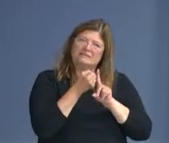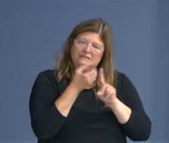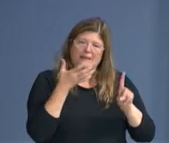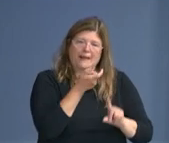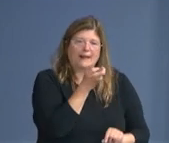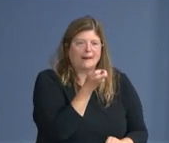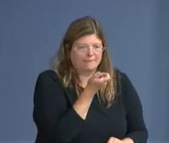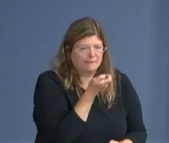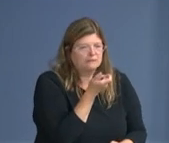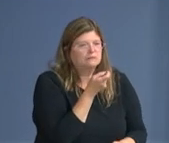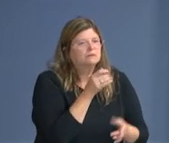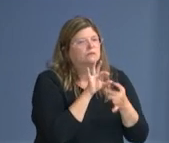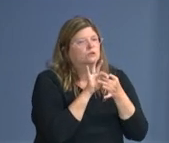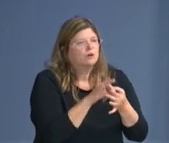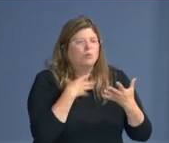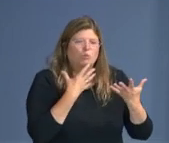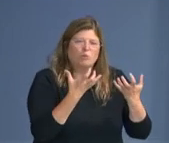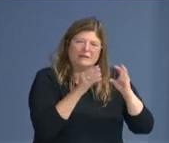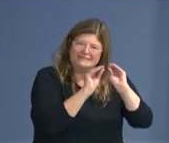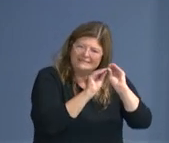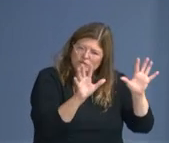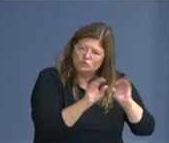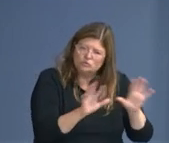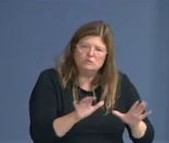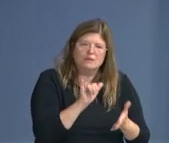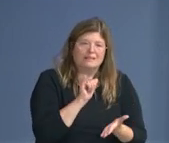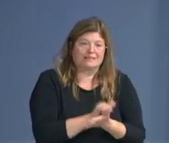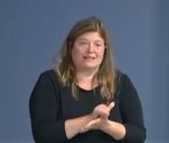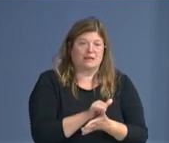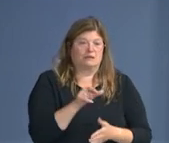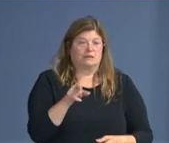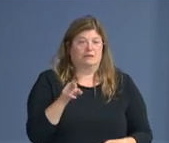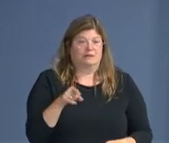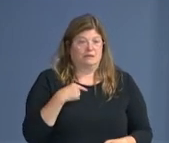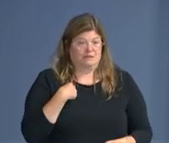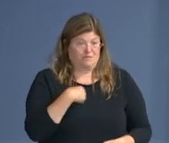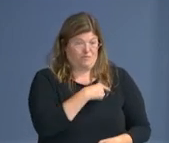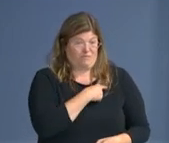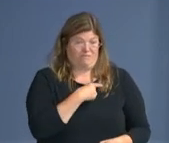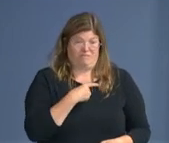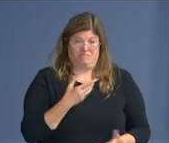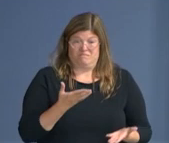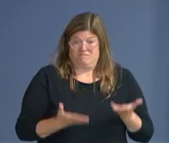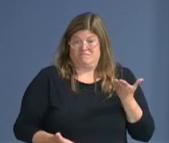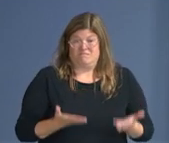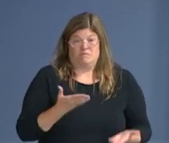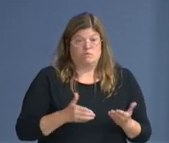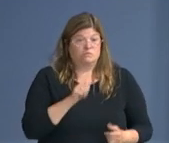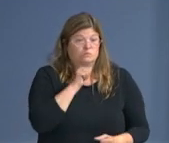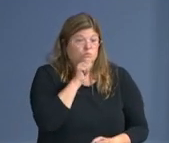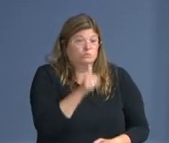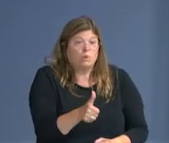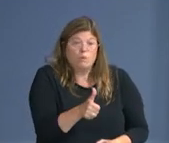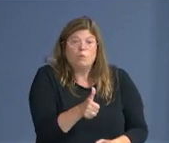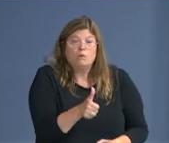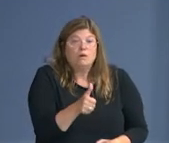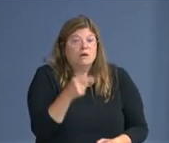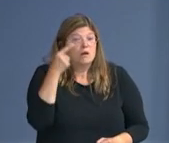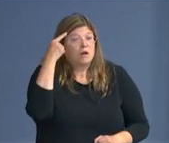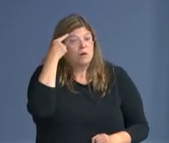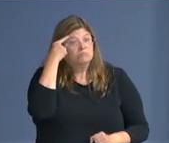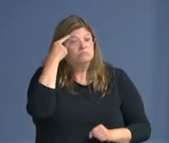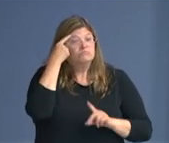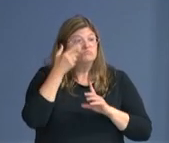clear to you last week that we do not anticipate that there is going to be a swift transition into phase three, given the complicated